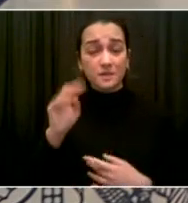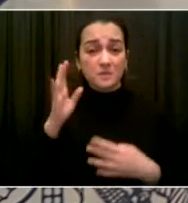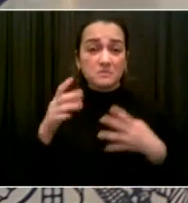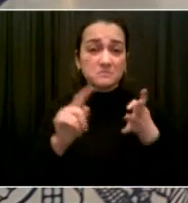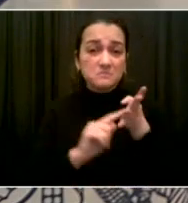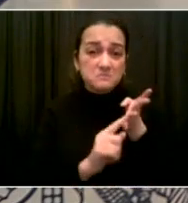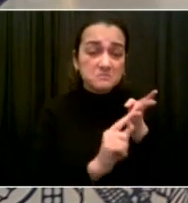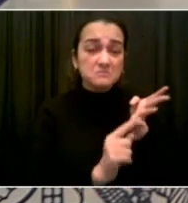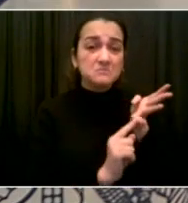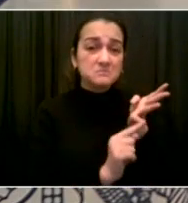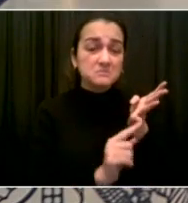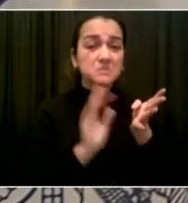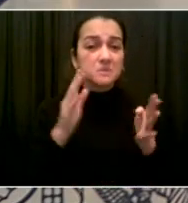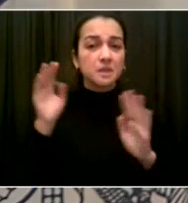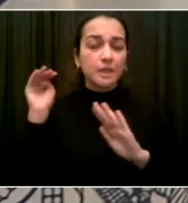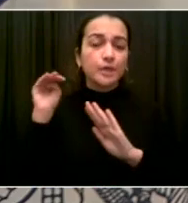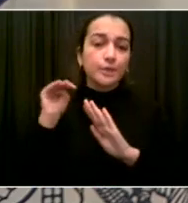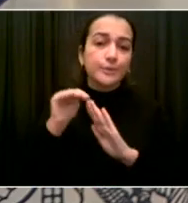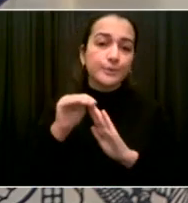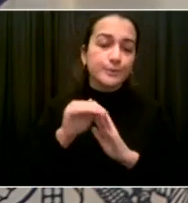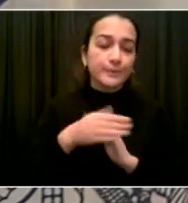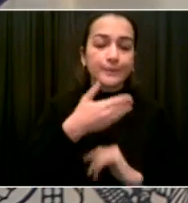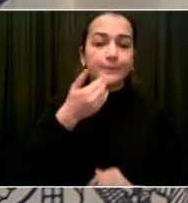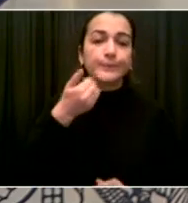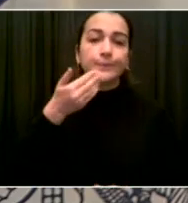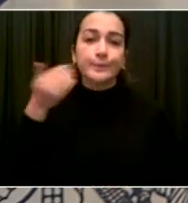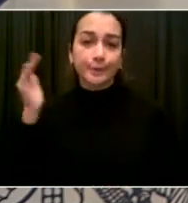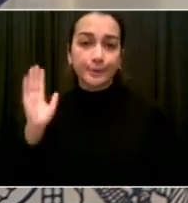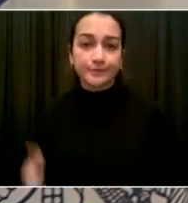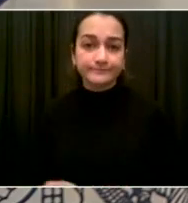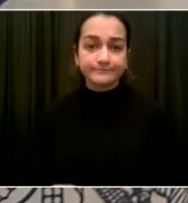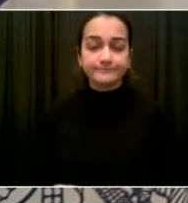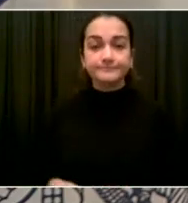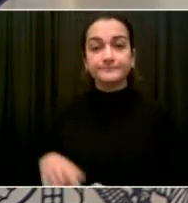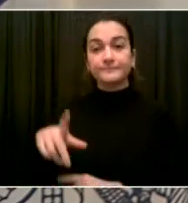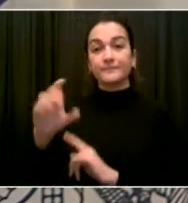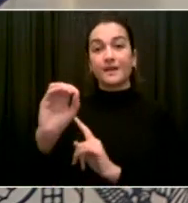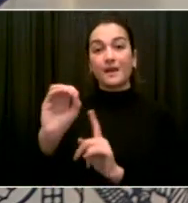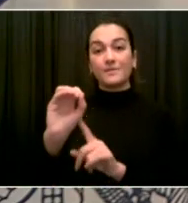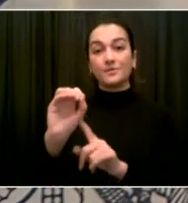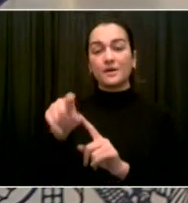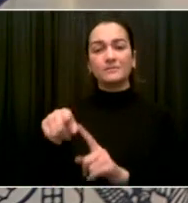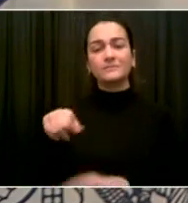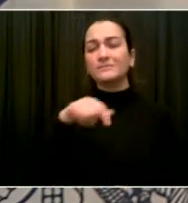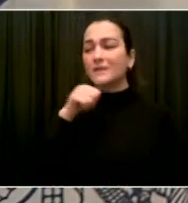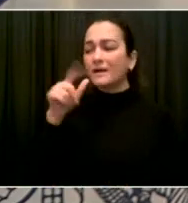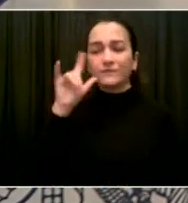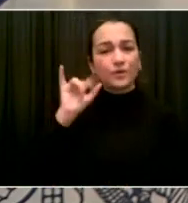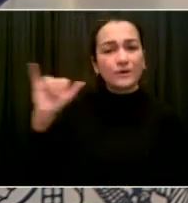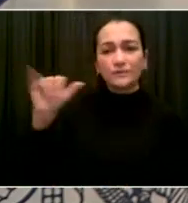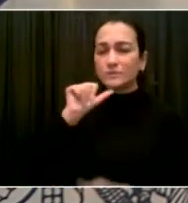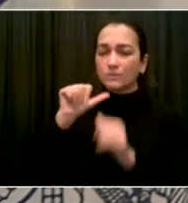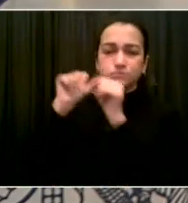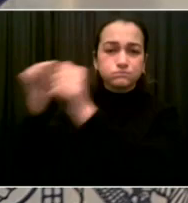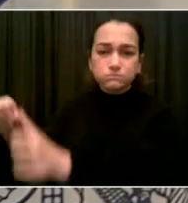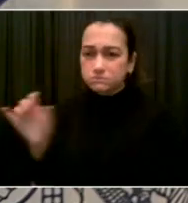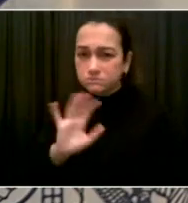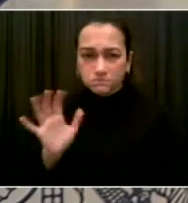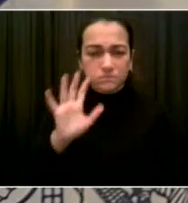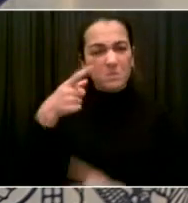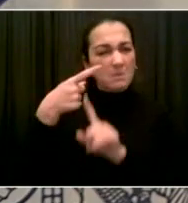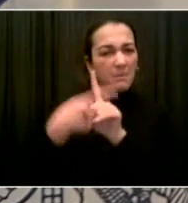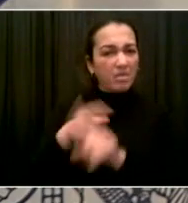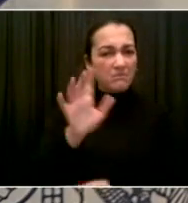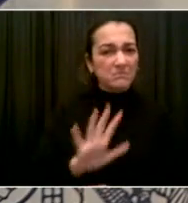emphasize that we're dealing with a temporary phenomenon. We have tremendous tools to deal with it because school communities have been so safe.